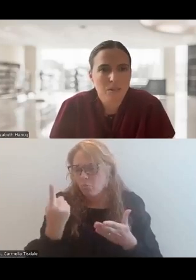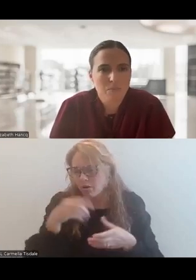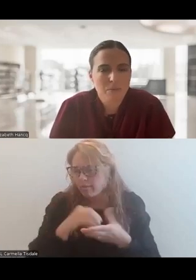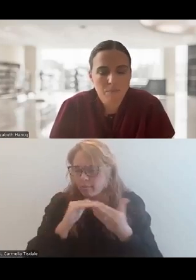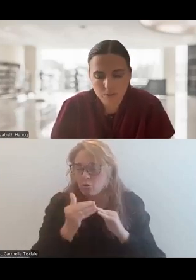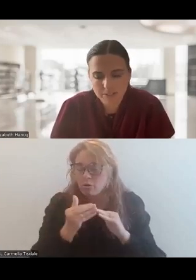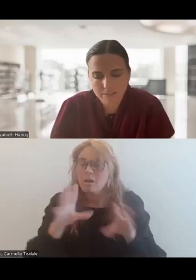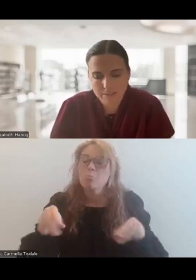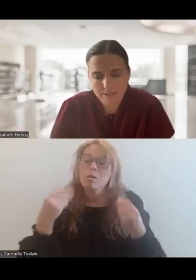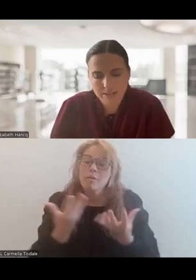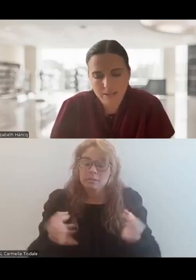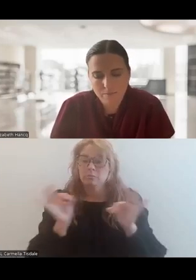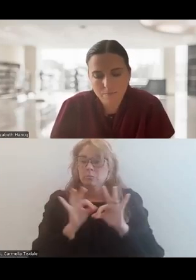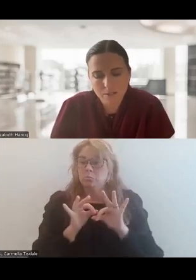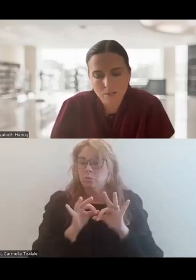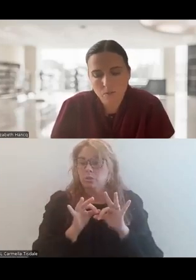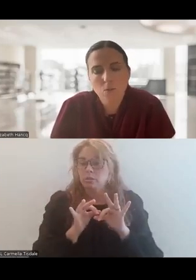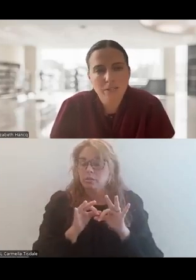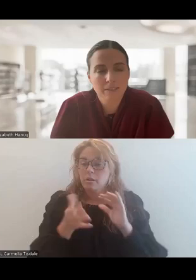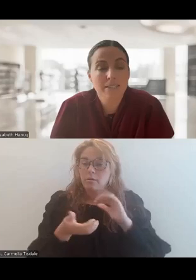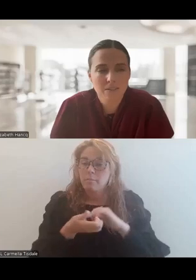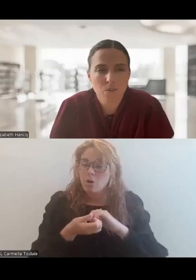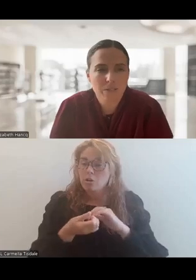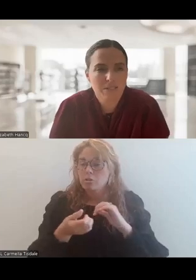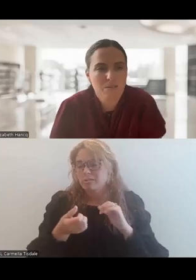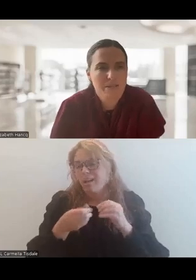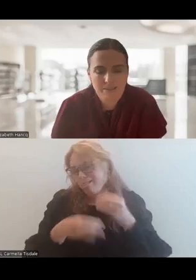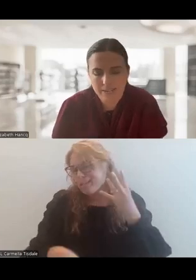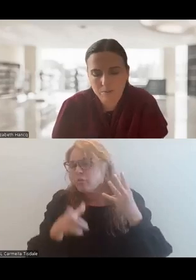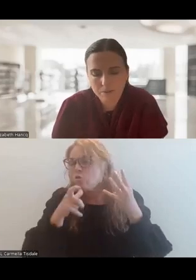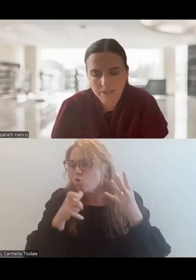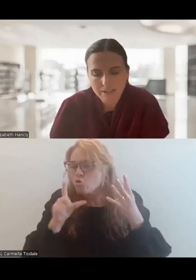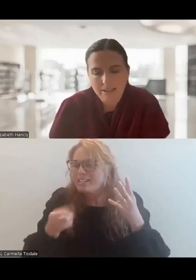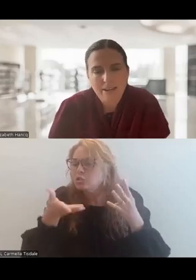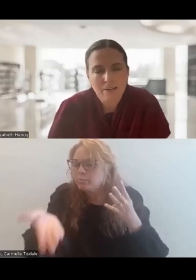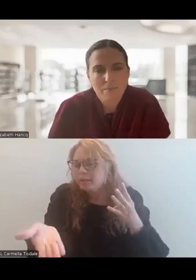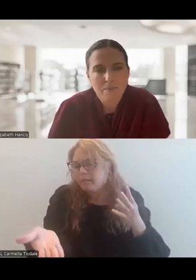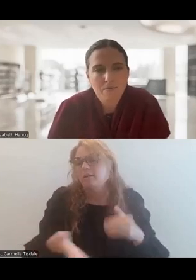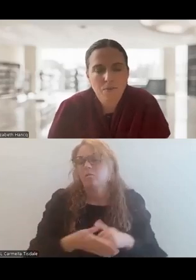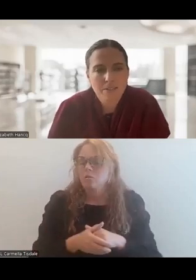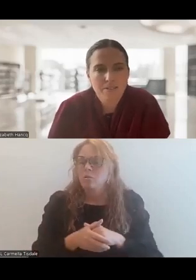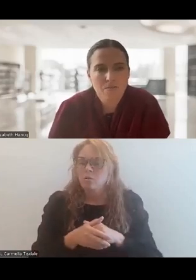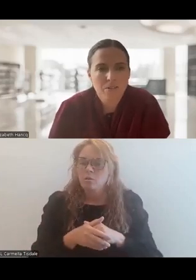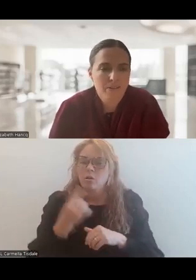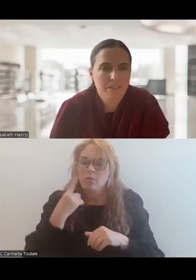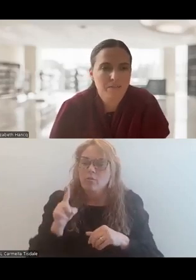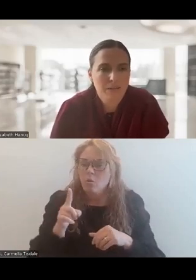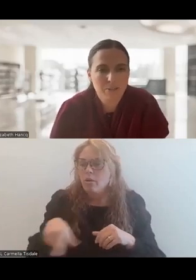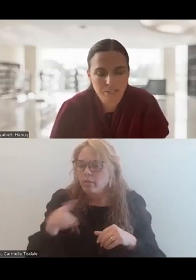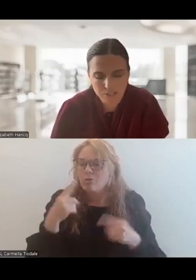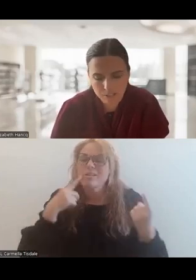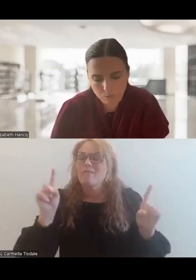some important partners of who, a list of who needs to be at the table for these, for